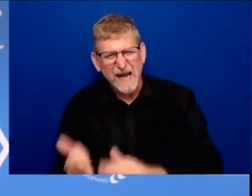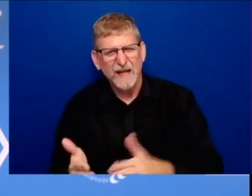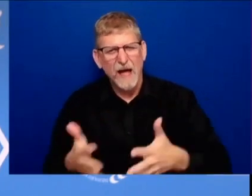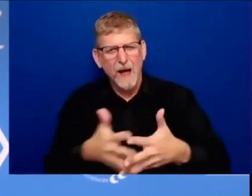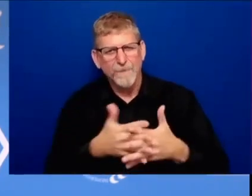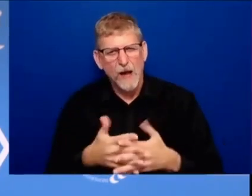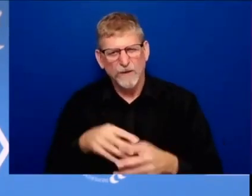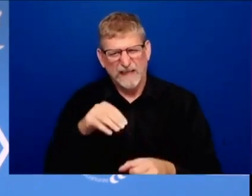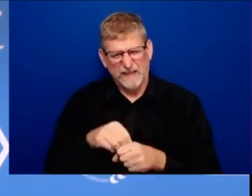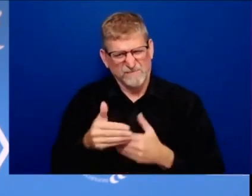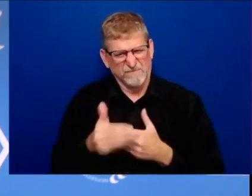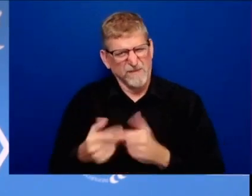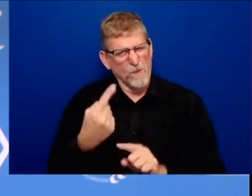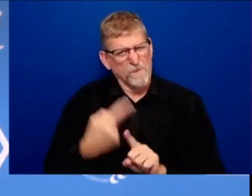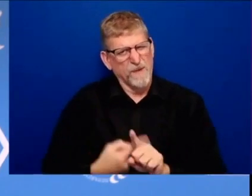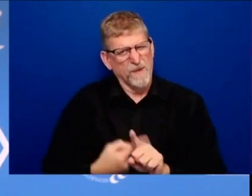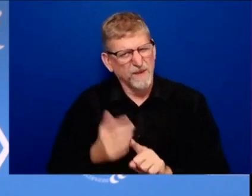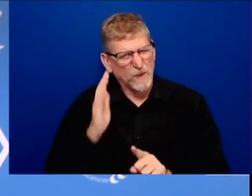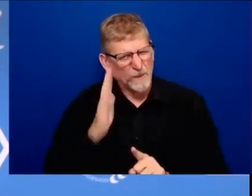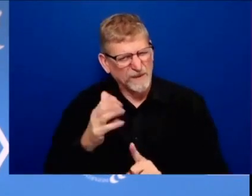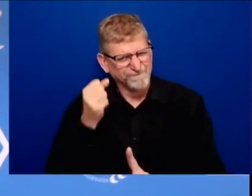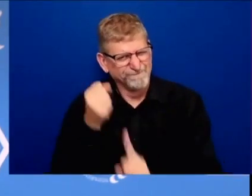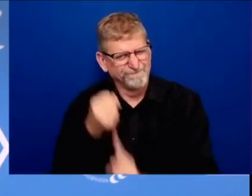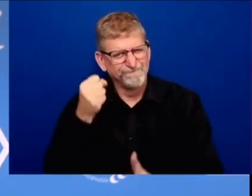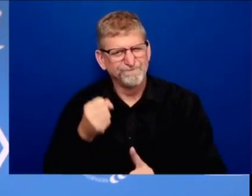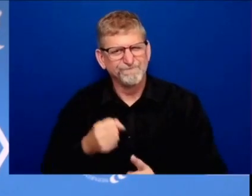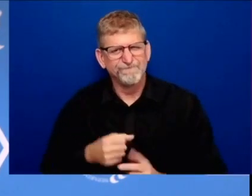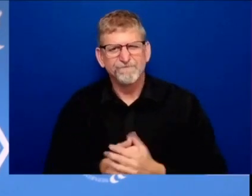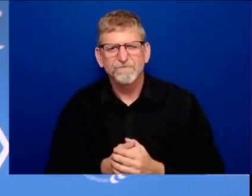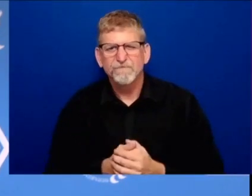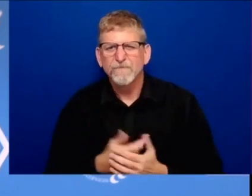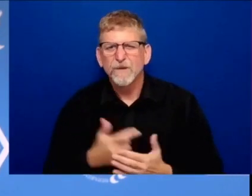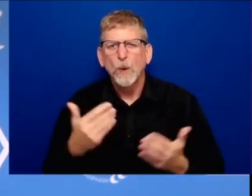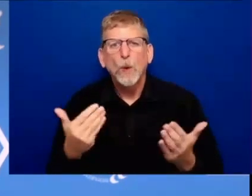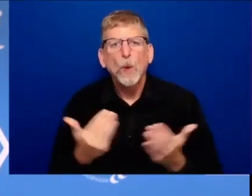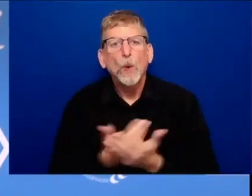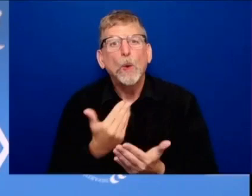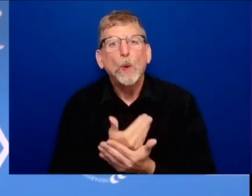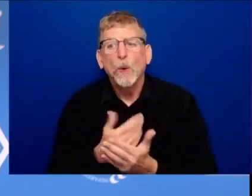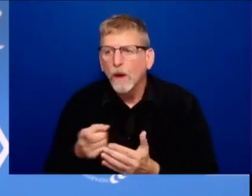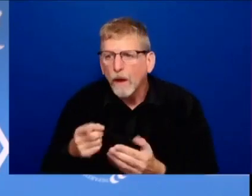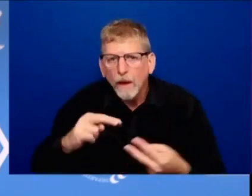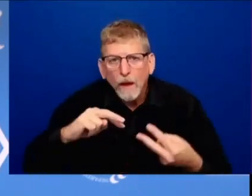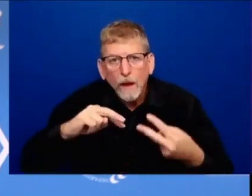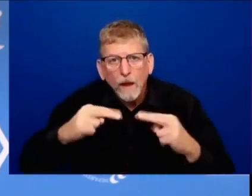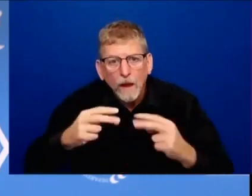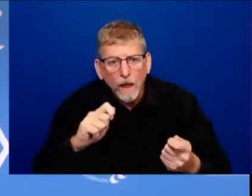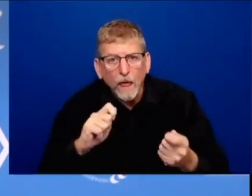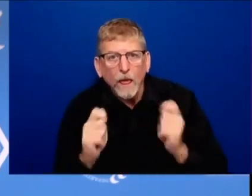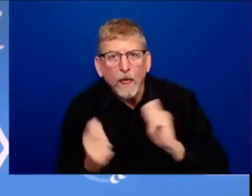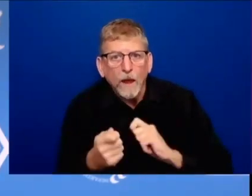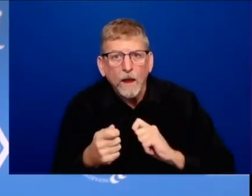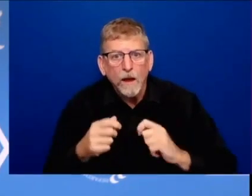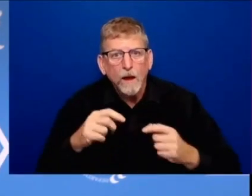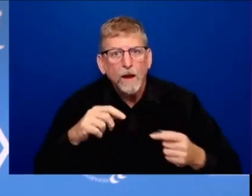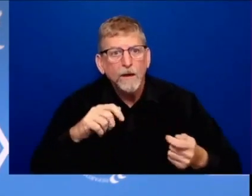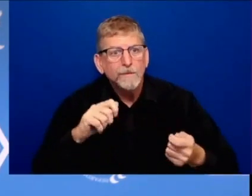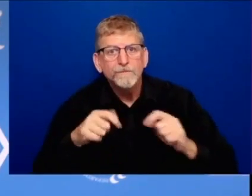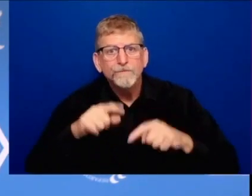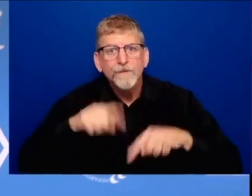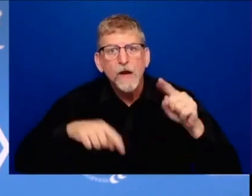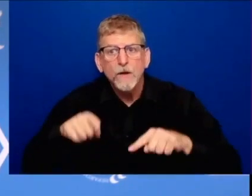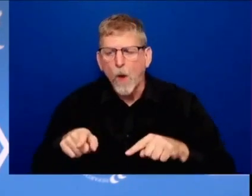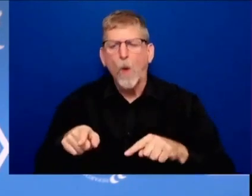the new strains emerging create immense challenges and masking is still the easiest thing to do to save